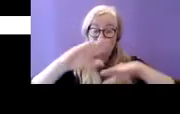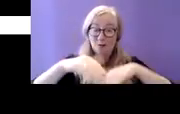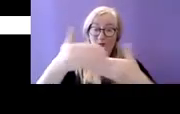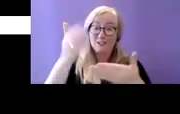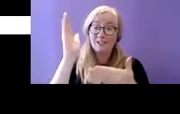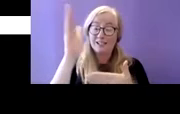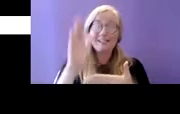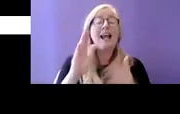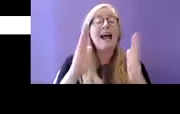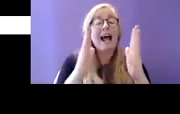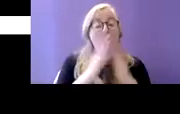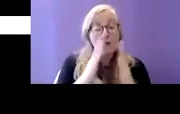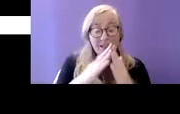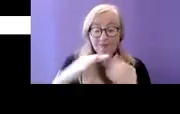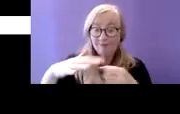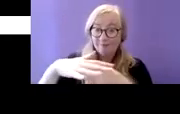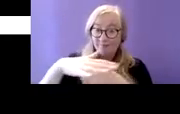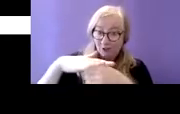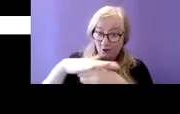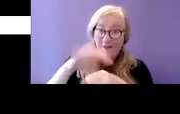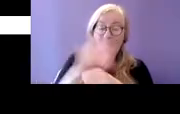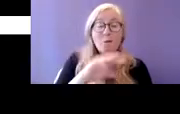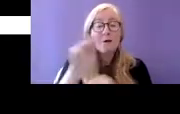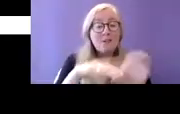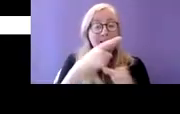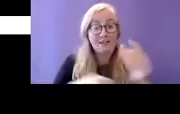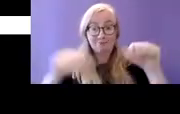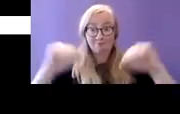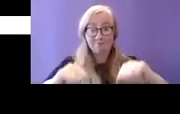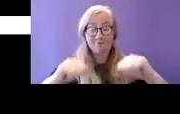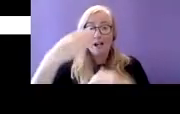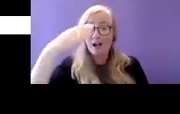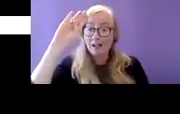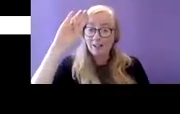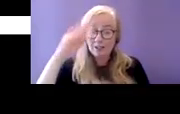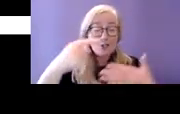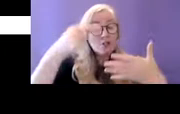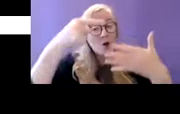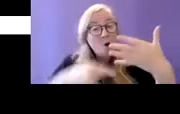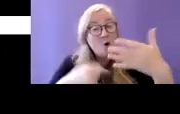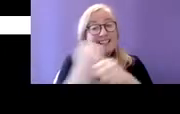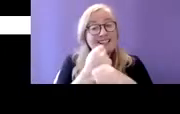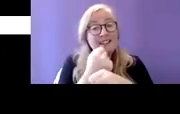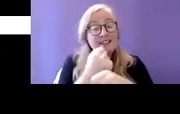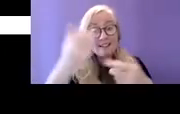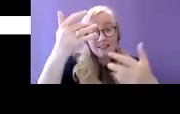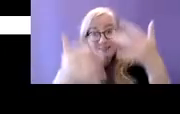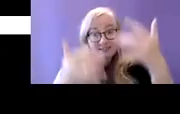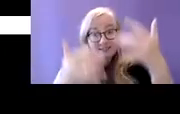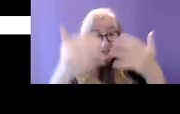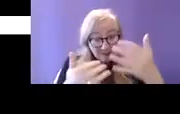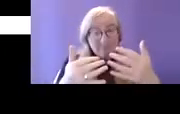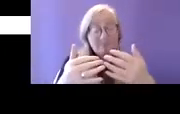disabilities in Ireland all of the statistics that will be presented have been derived from the census of the